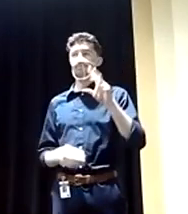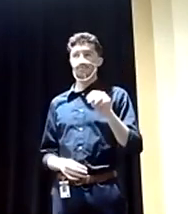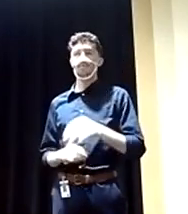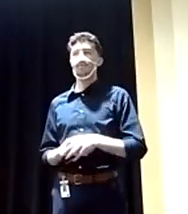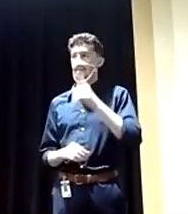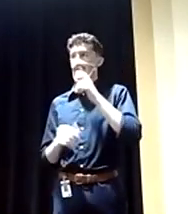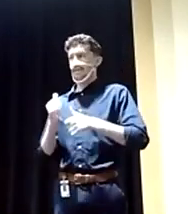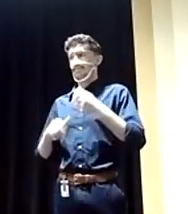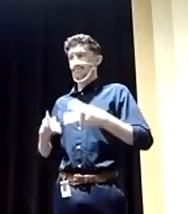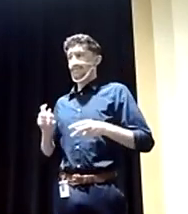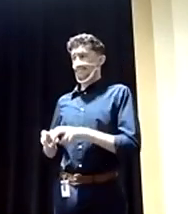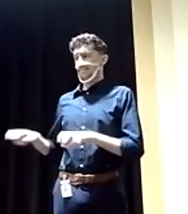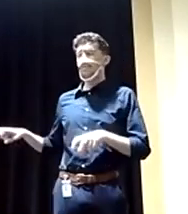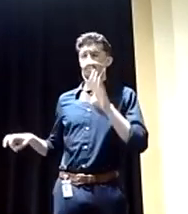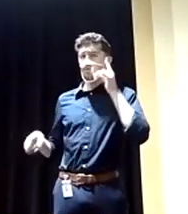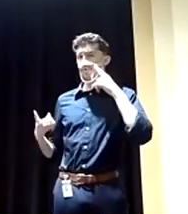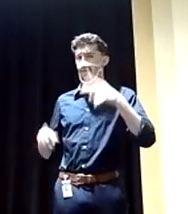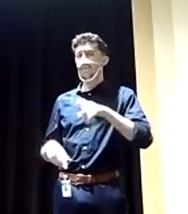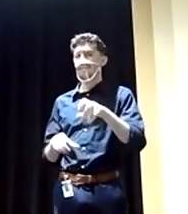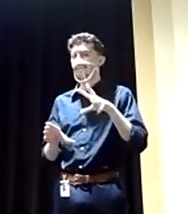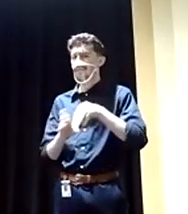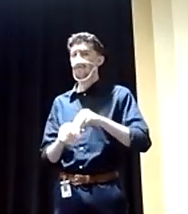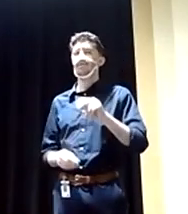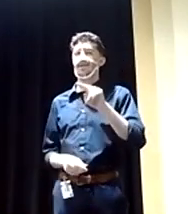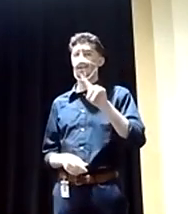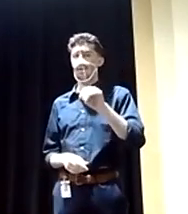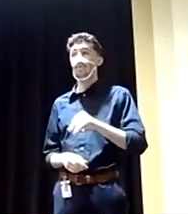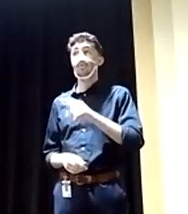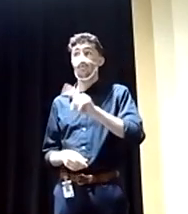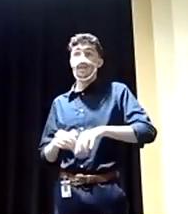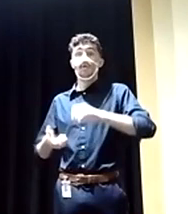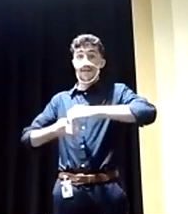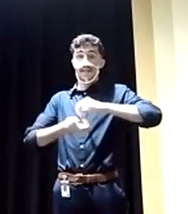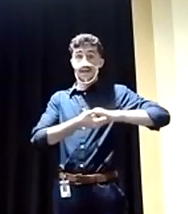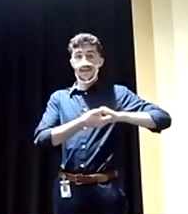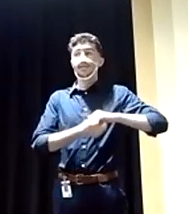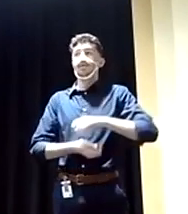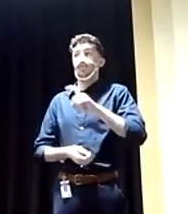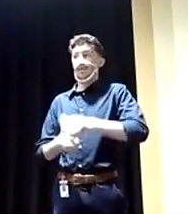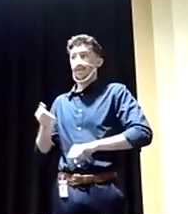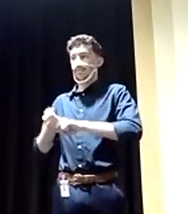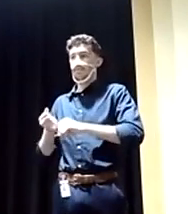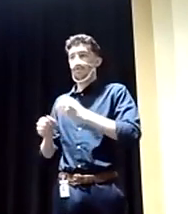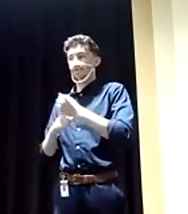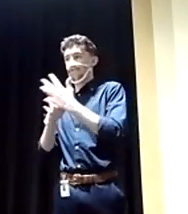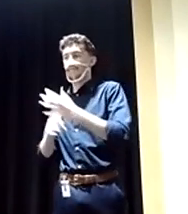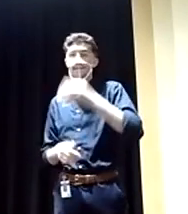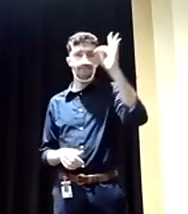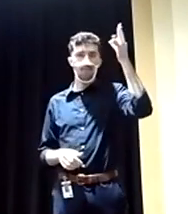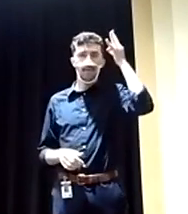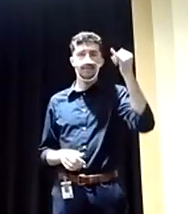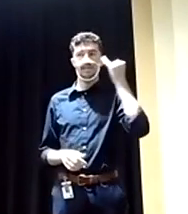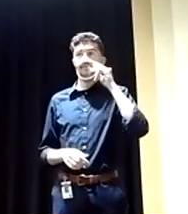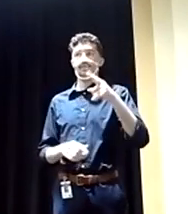think most people up here. We need, we need our allies. We have to help Germany and France if they fall down,